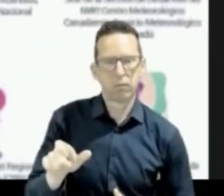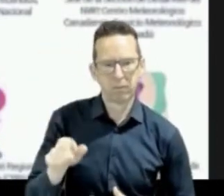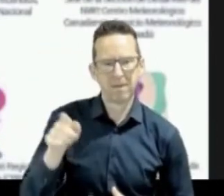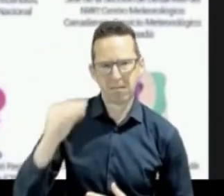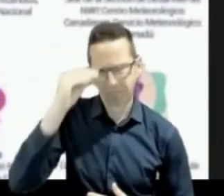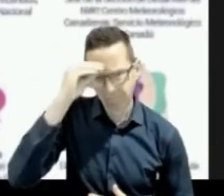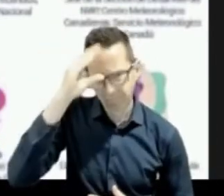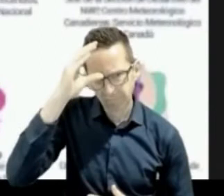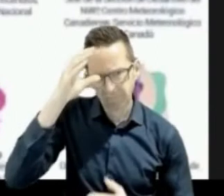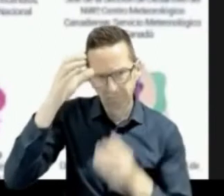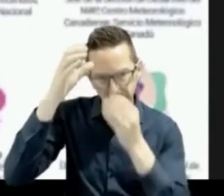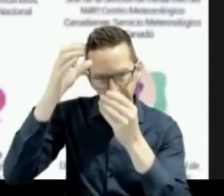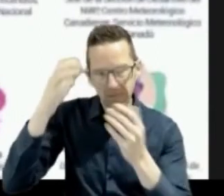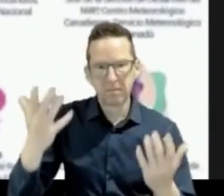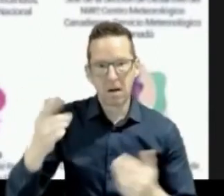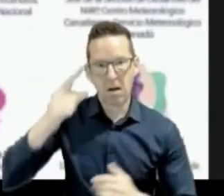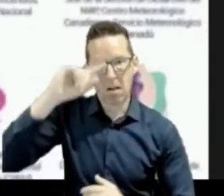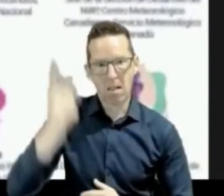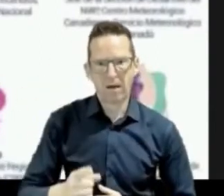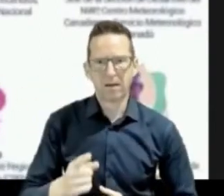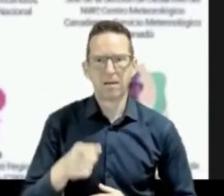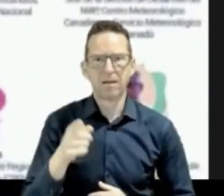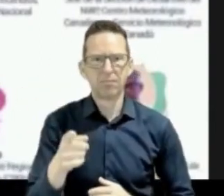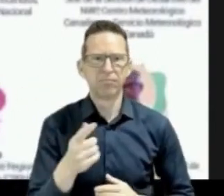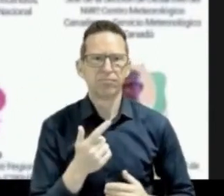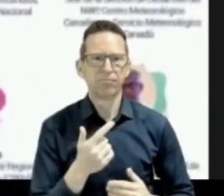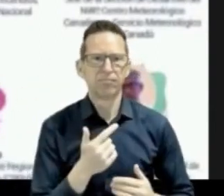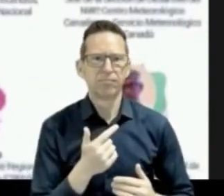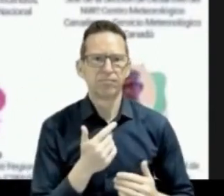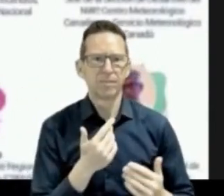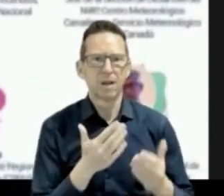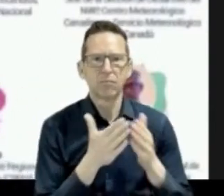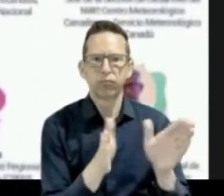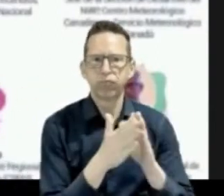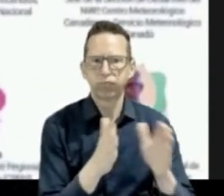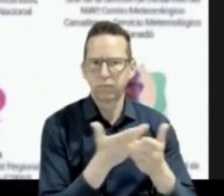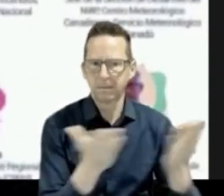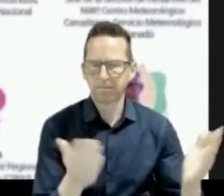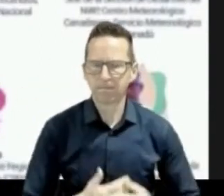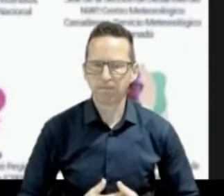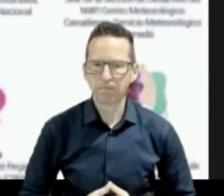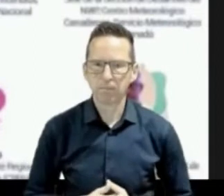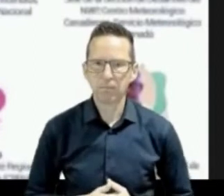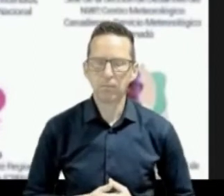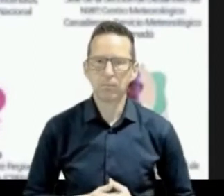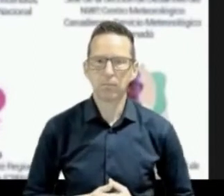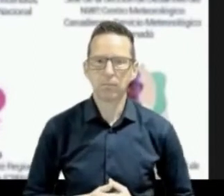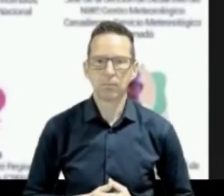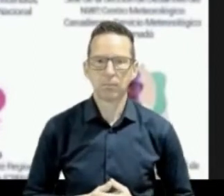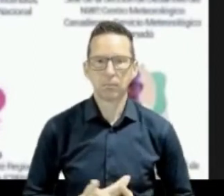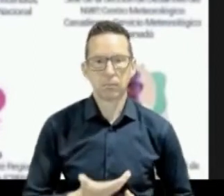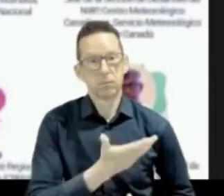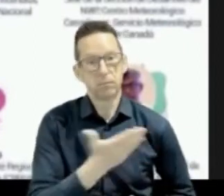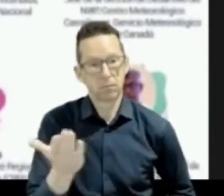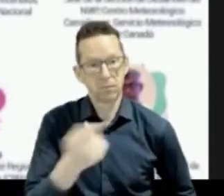platform. So, I really encourage to our audience to provide the questions, the questions you have